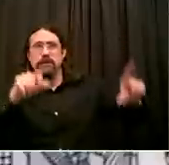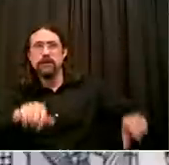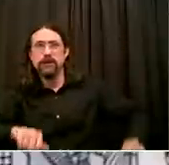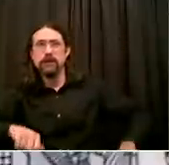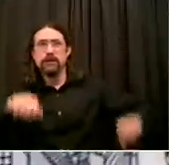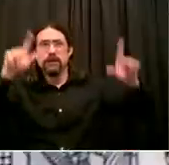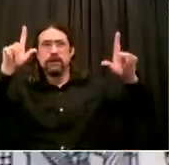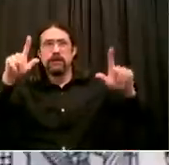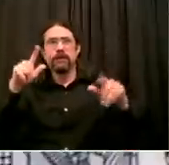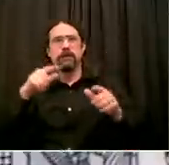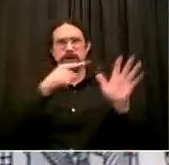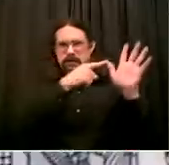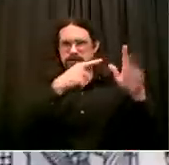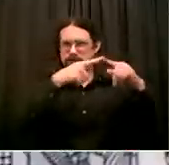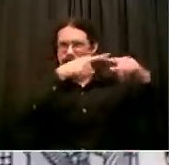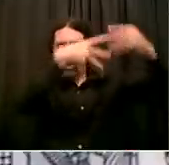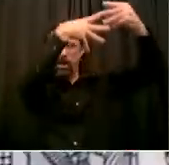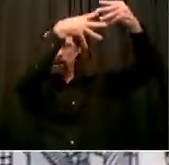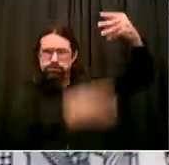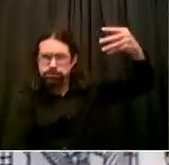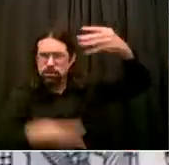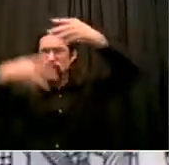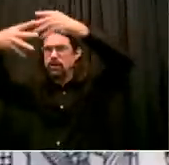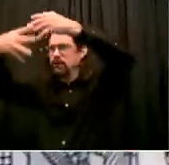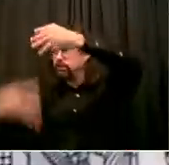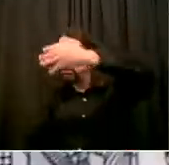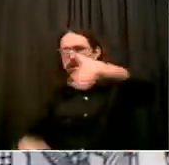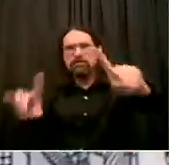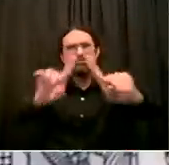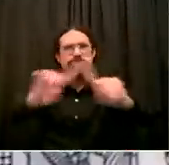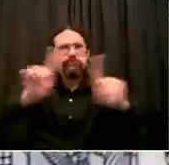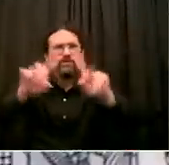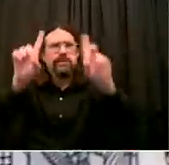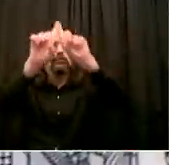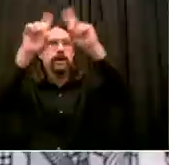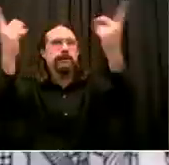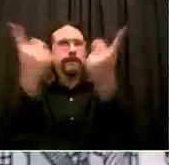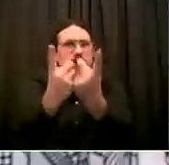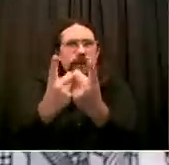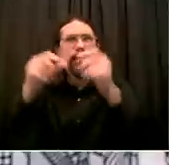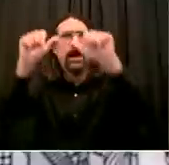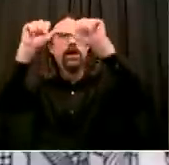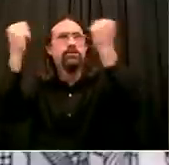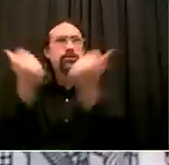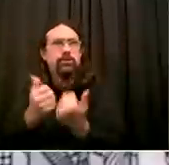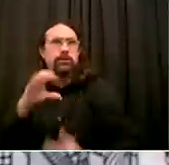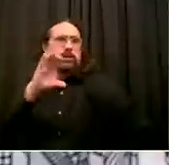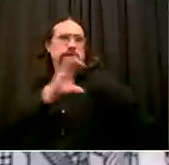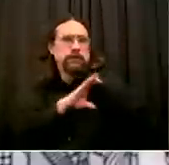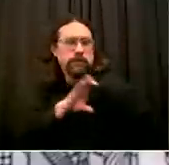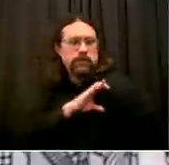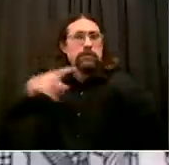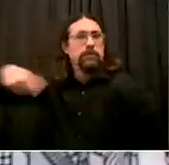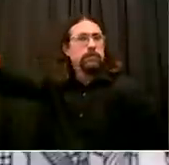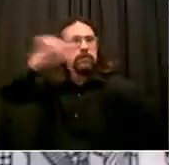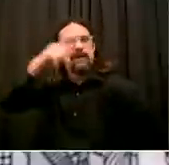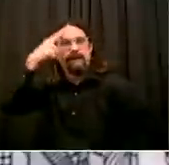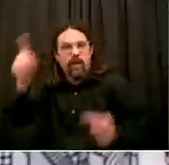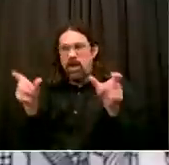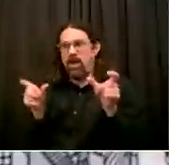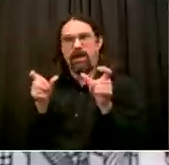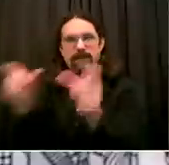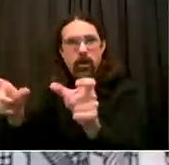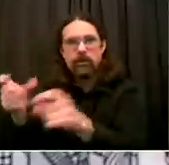People can talk in Albany, people can talk in Washington, but here where the real work is being done, these thousands of city workers out doing this